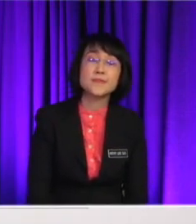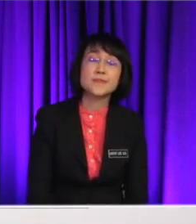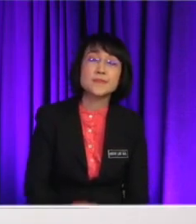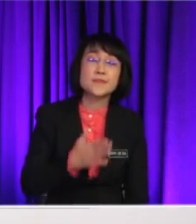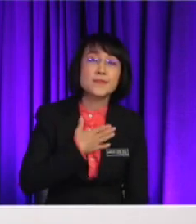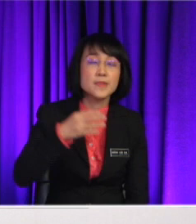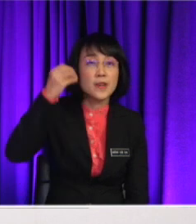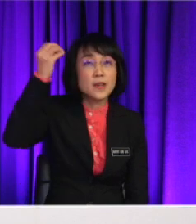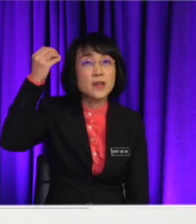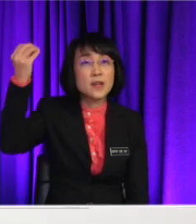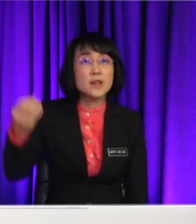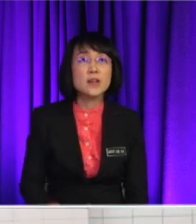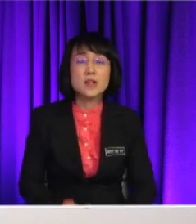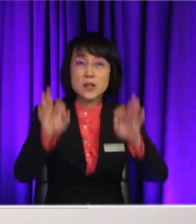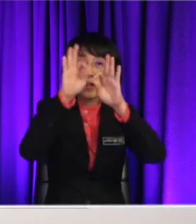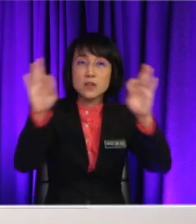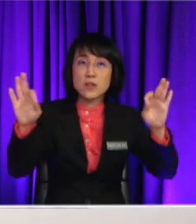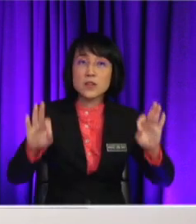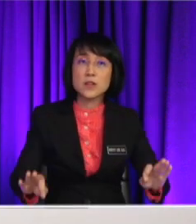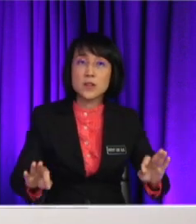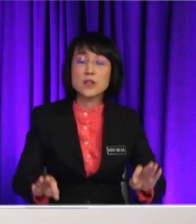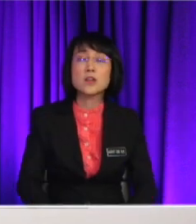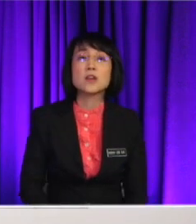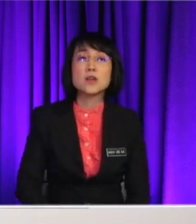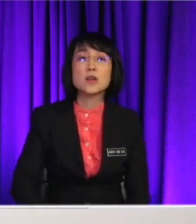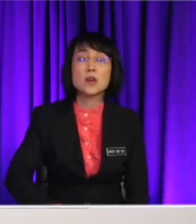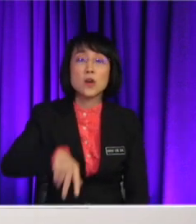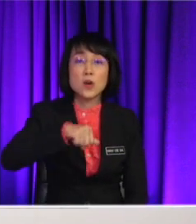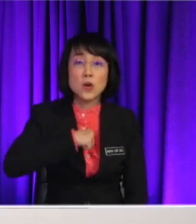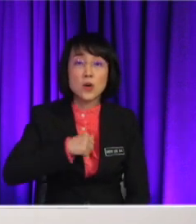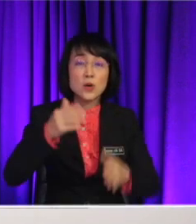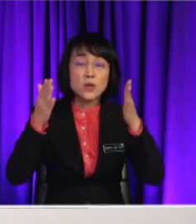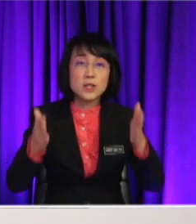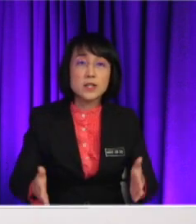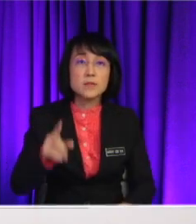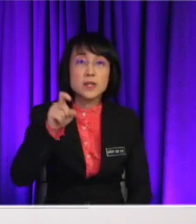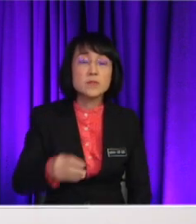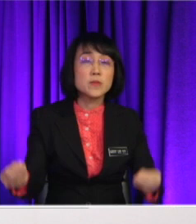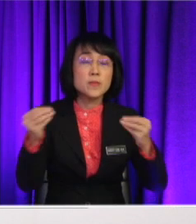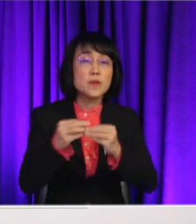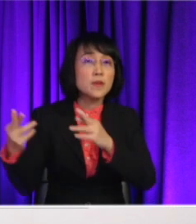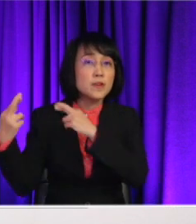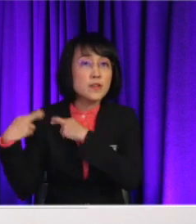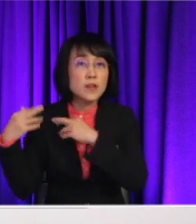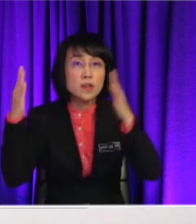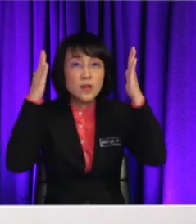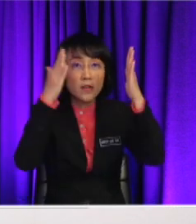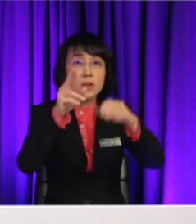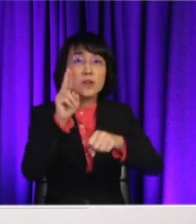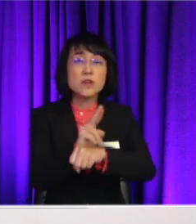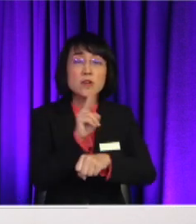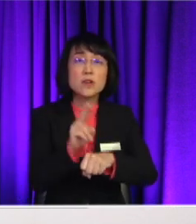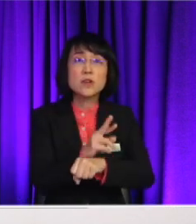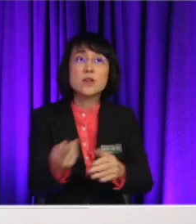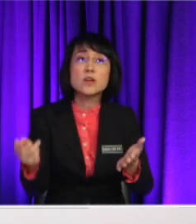opinion, factory owners should take more responsibility when it comes to solving this problem. They should focus more on using renewable